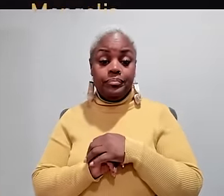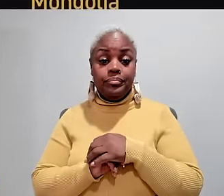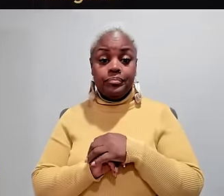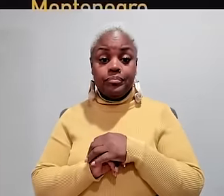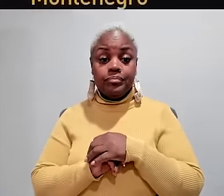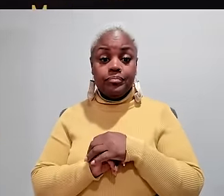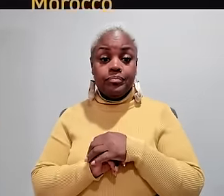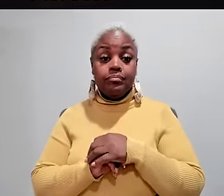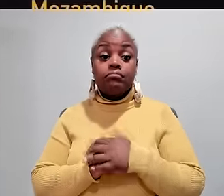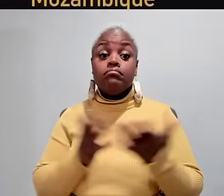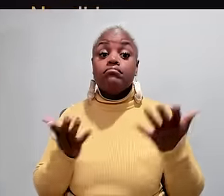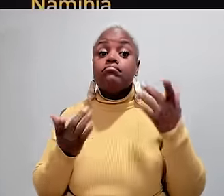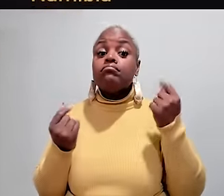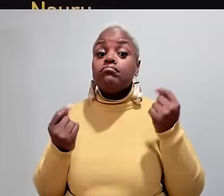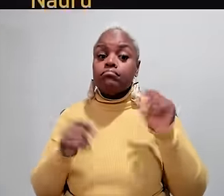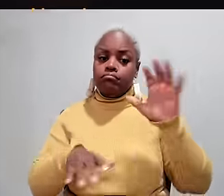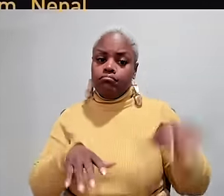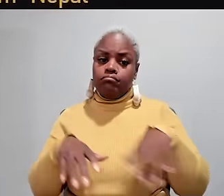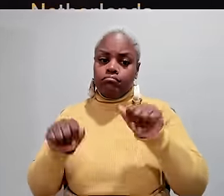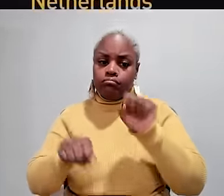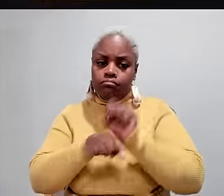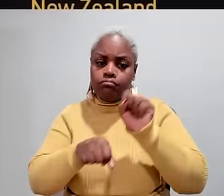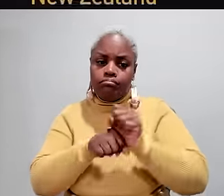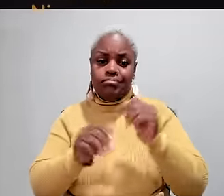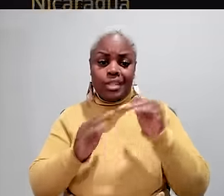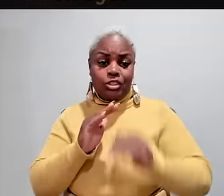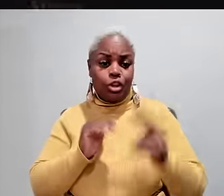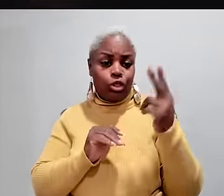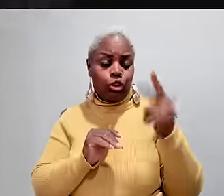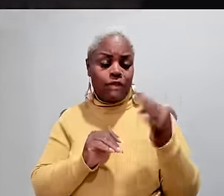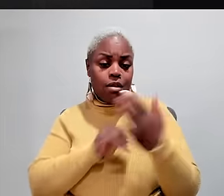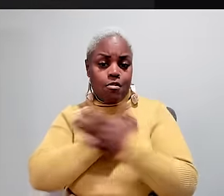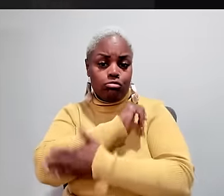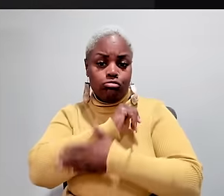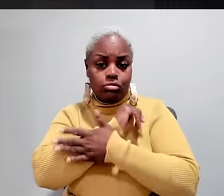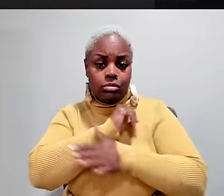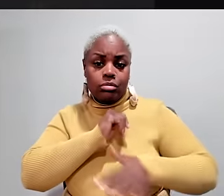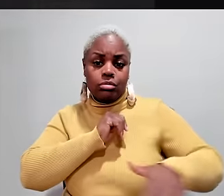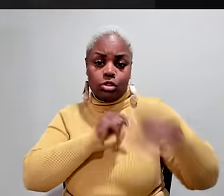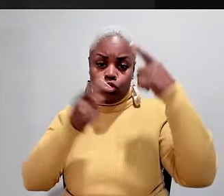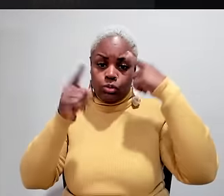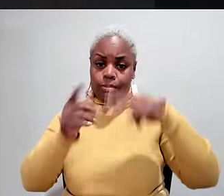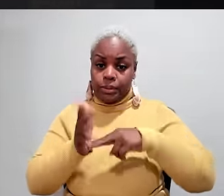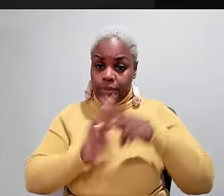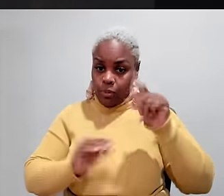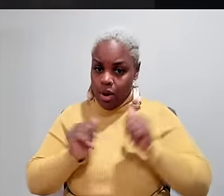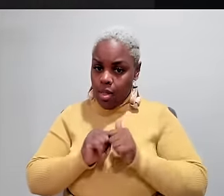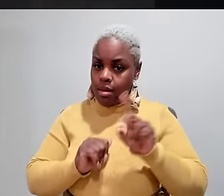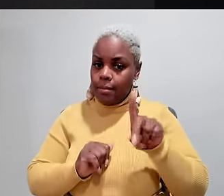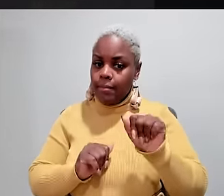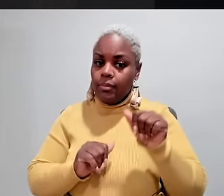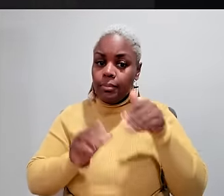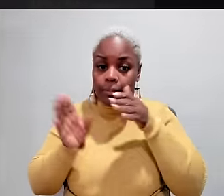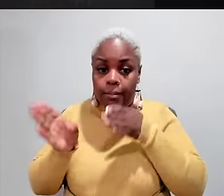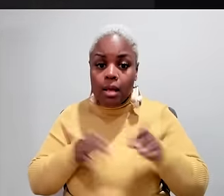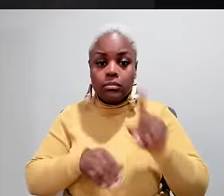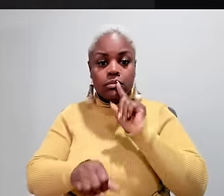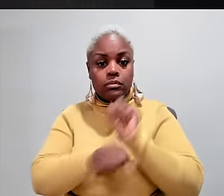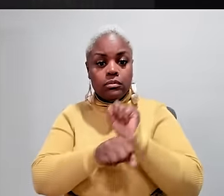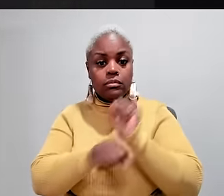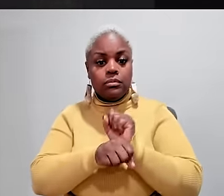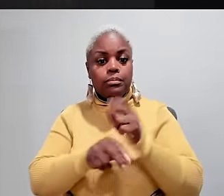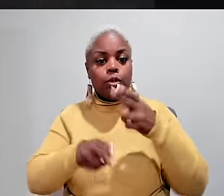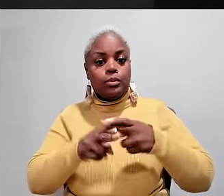in their climate mitigation and adaptation work. It said less than a third of countries who signed the landmark